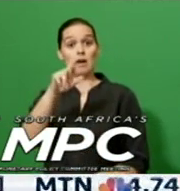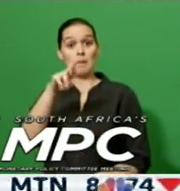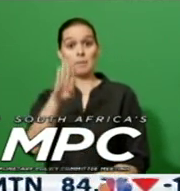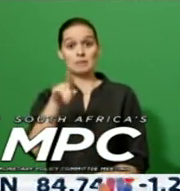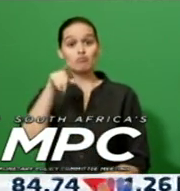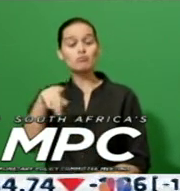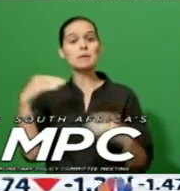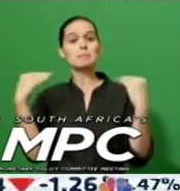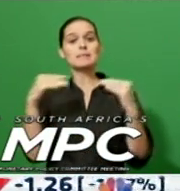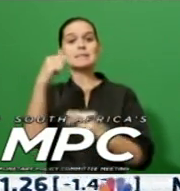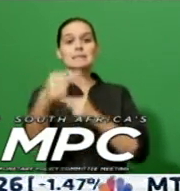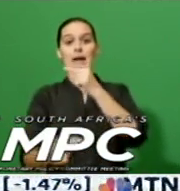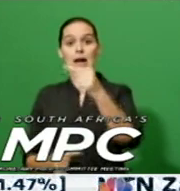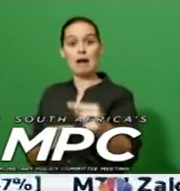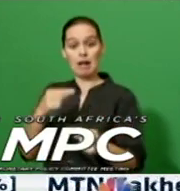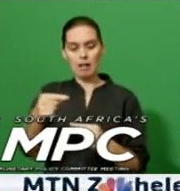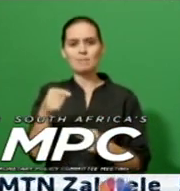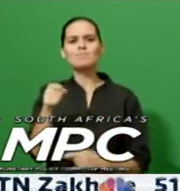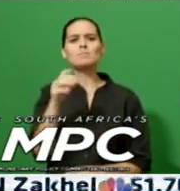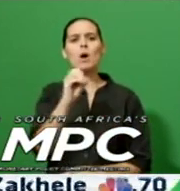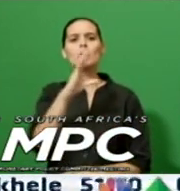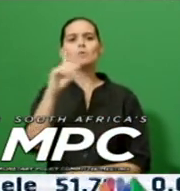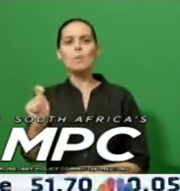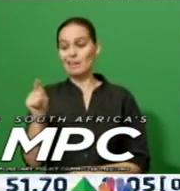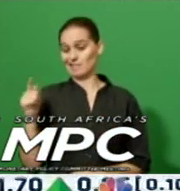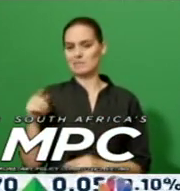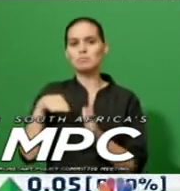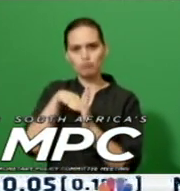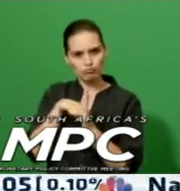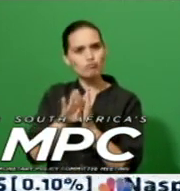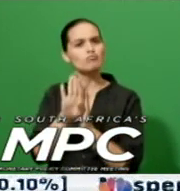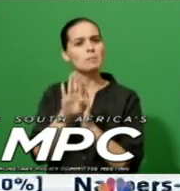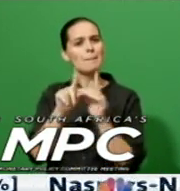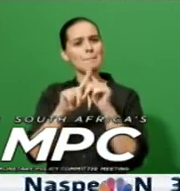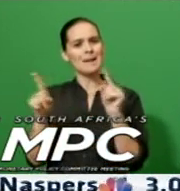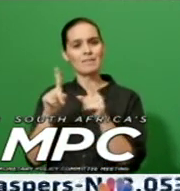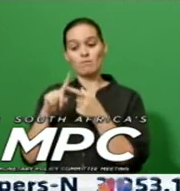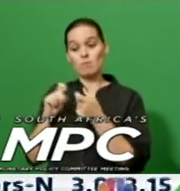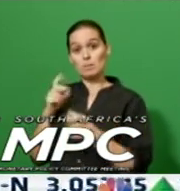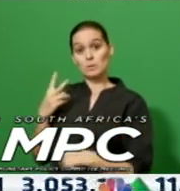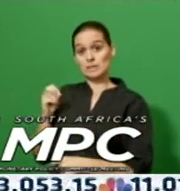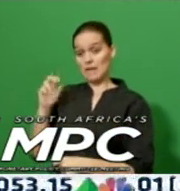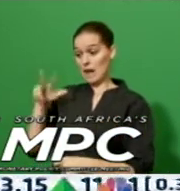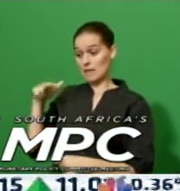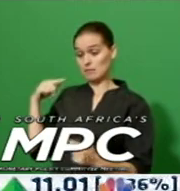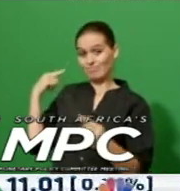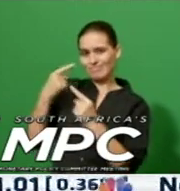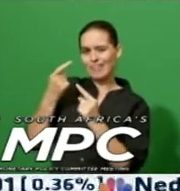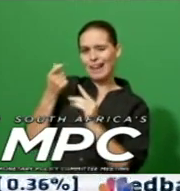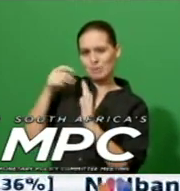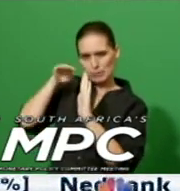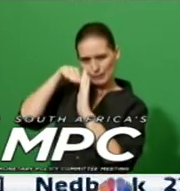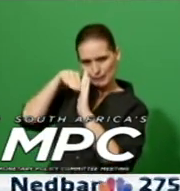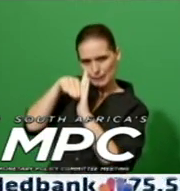indicator increased somewhat in October, it has been trending lower since early 2018.